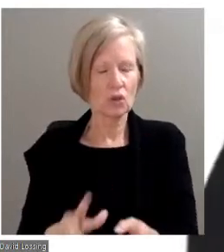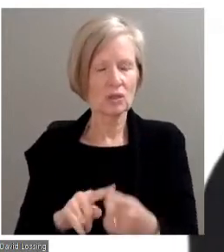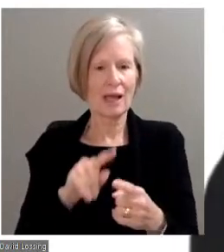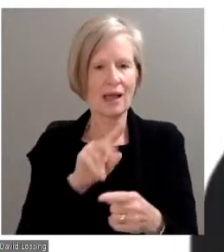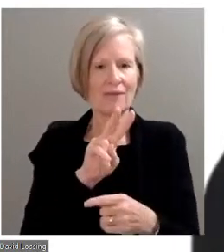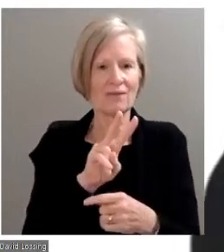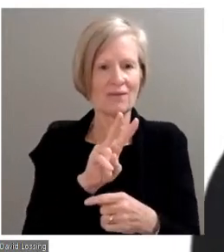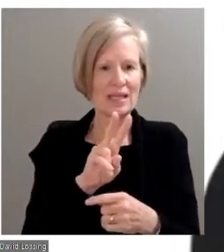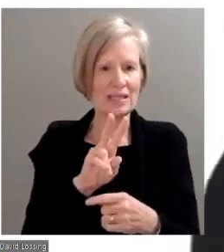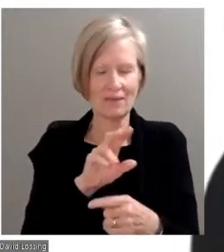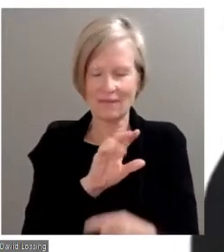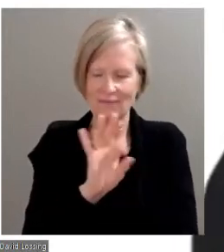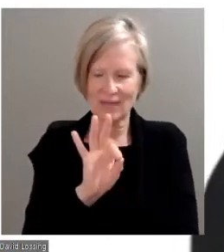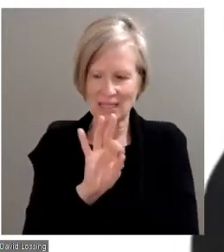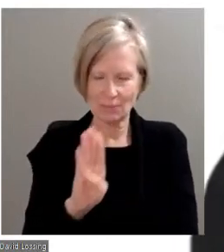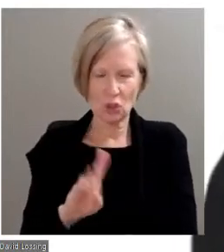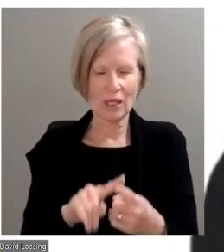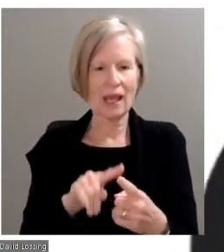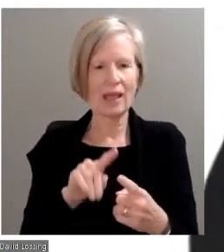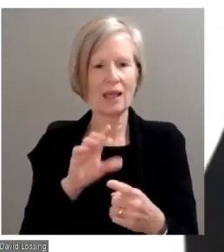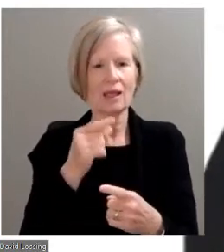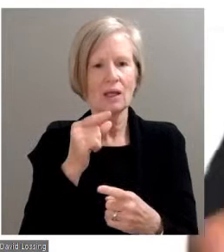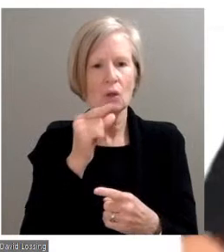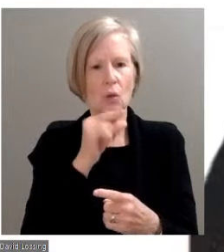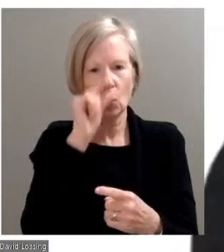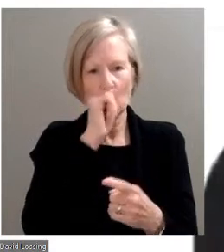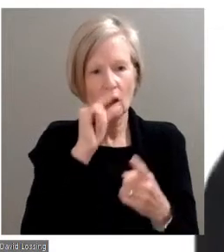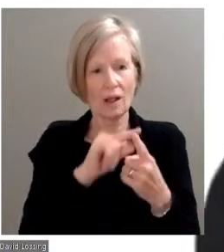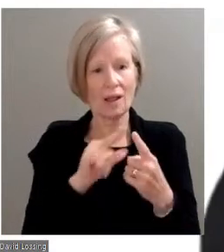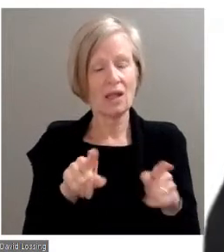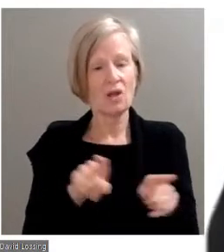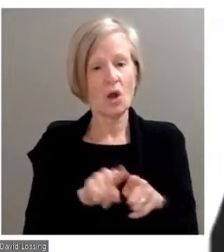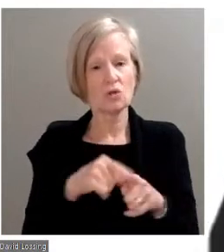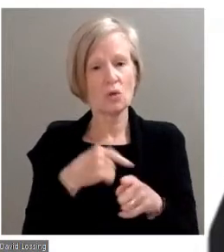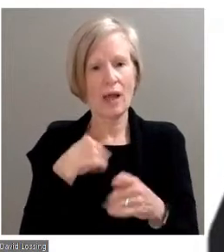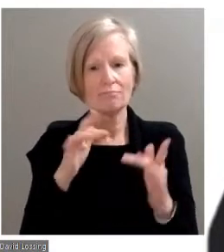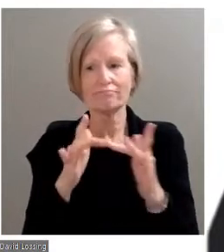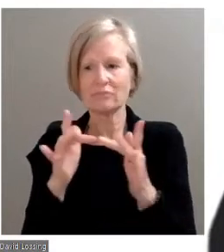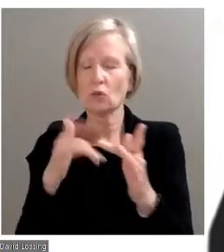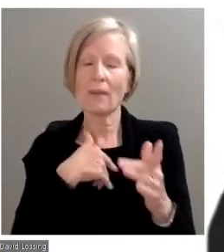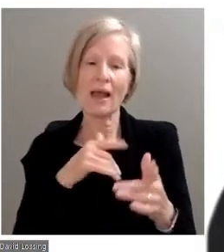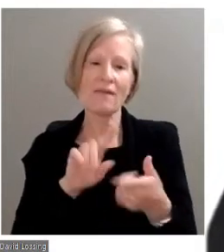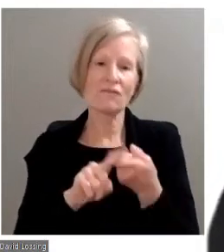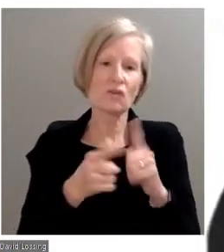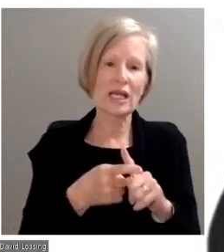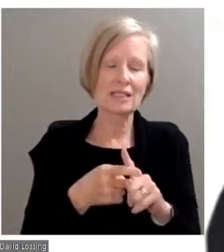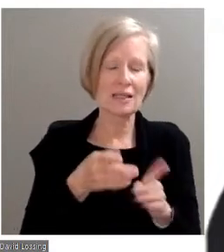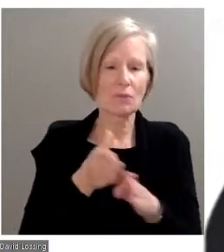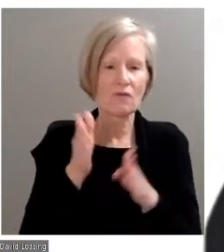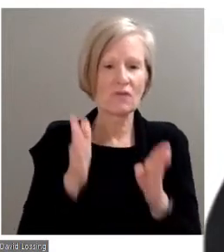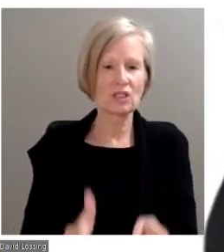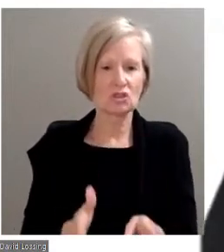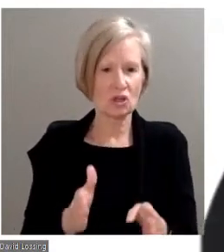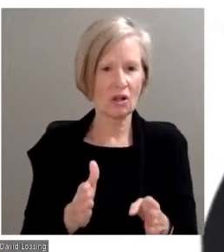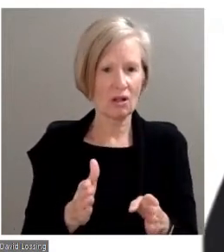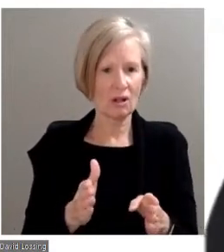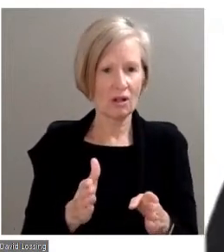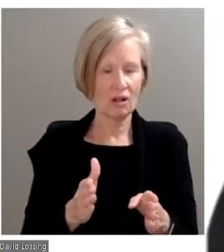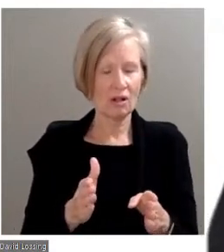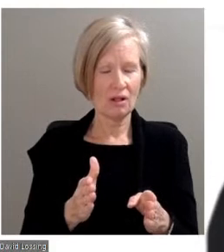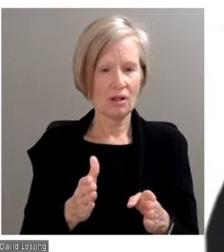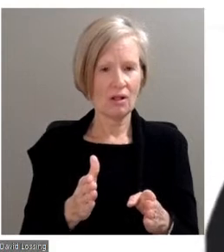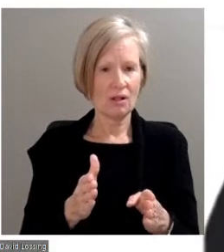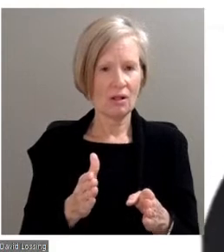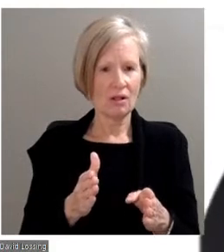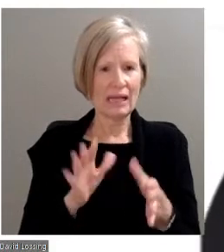Right now, we're doing some targeted mailings as well. And I'm reaching out to my network of friends and professional connections that I've built up